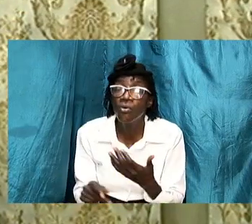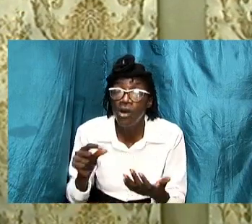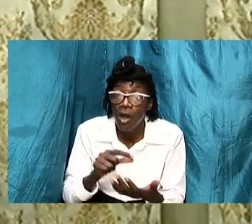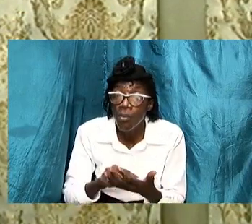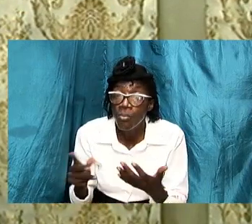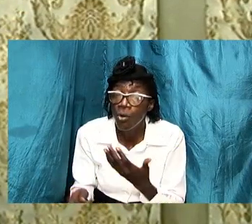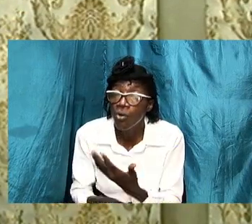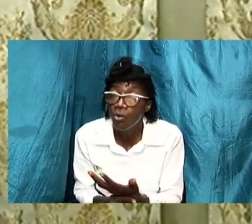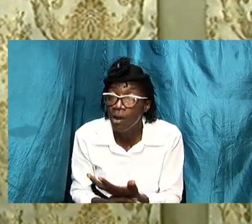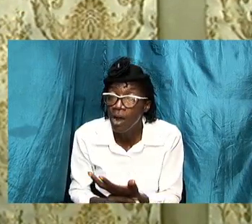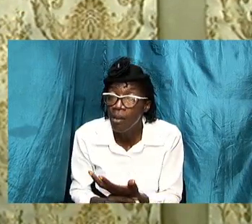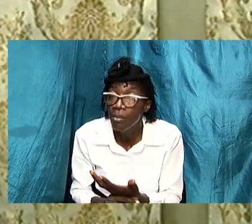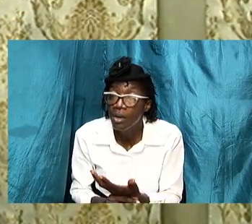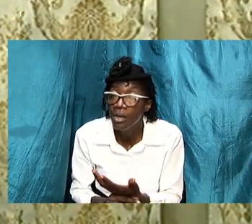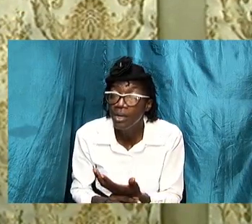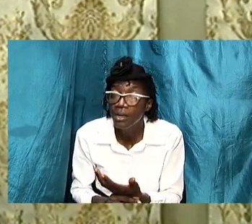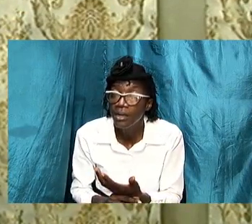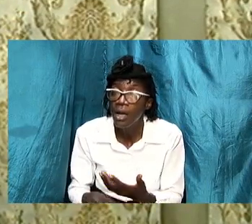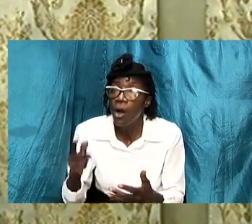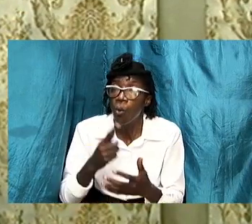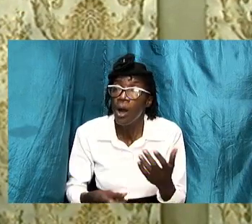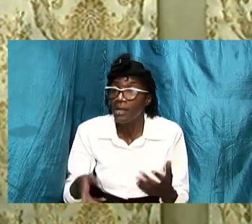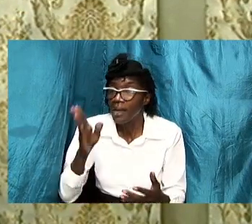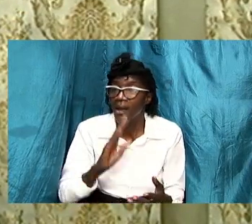outside of what god has designed